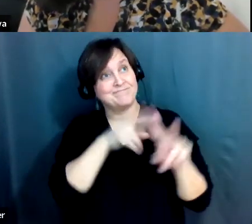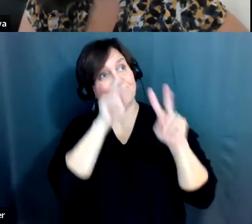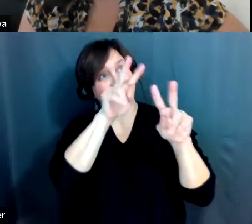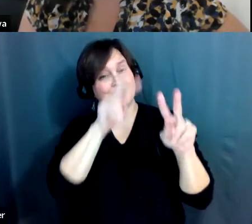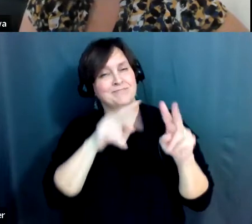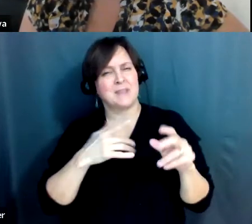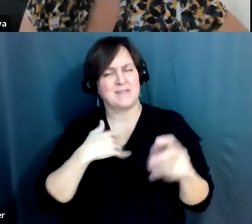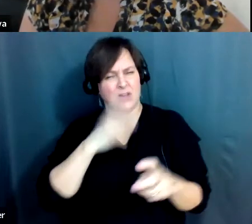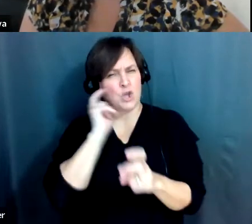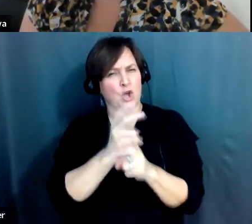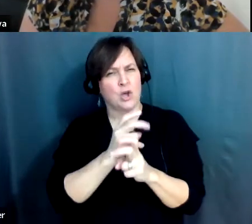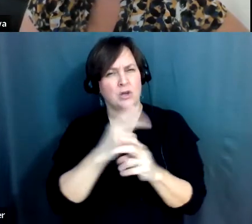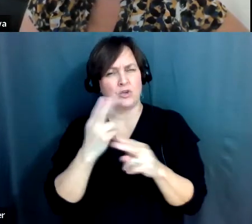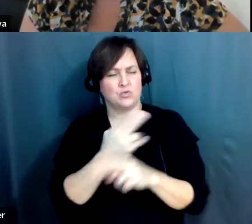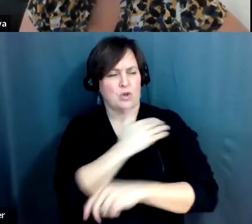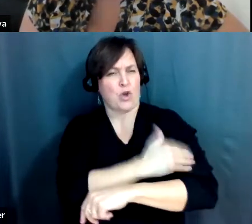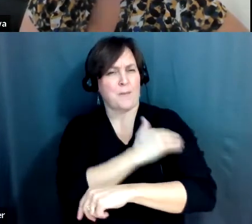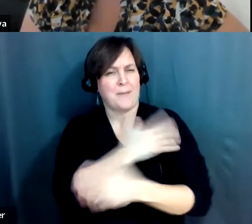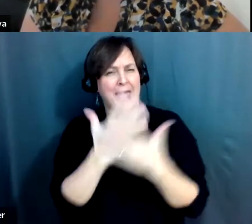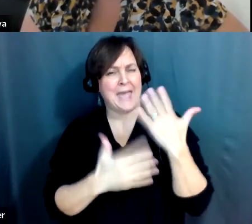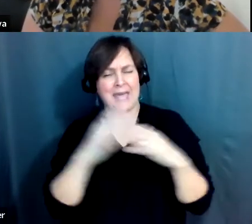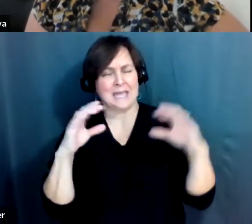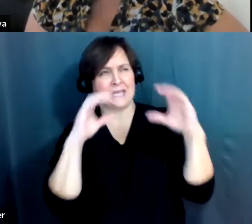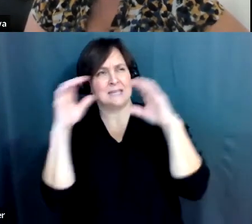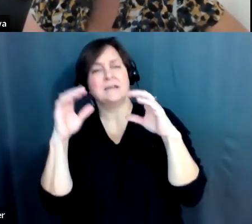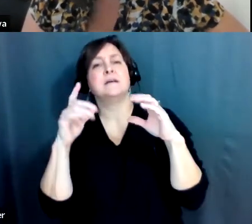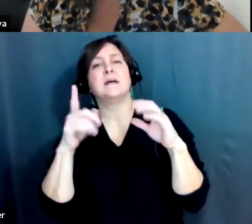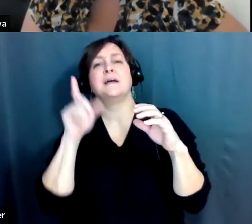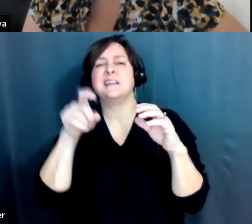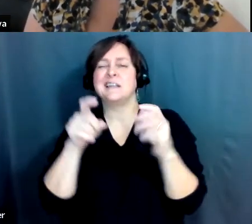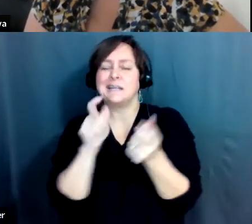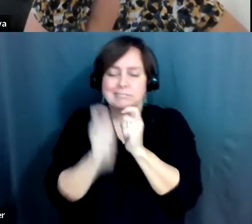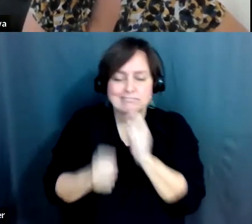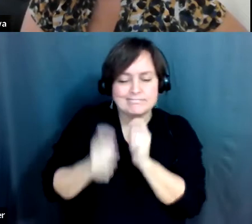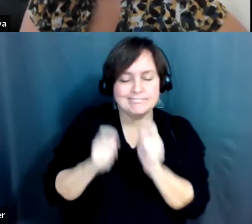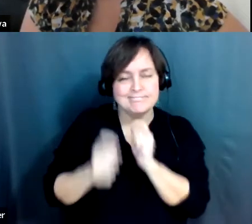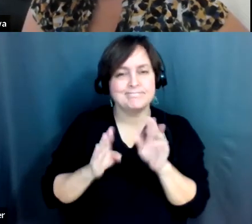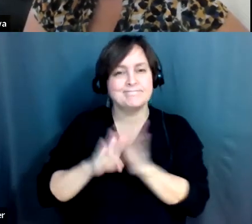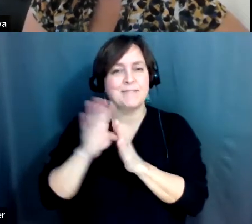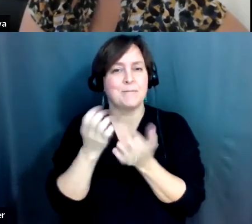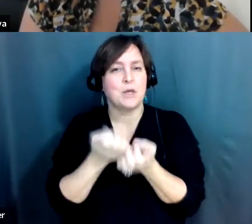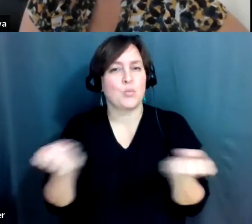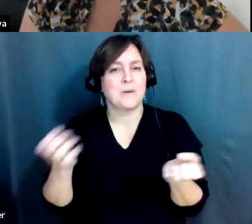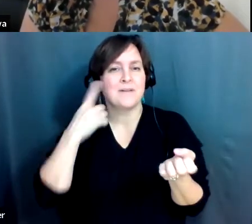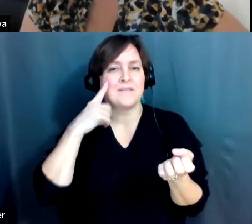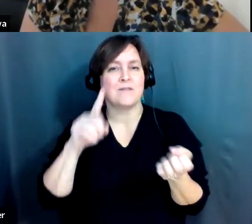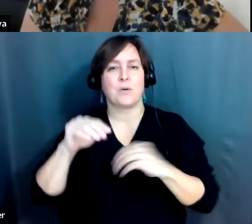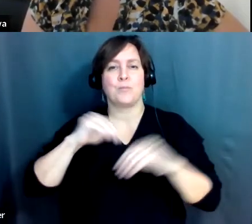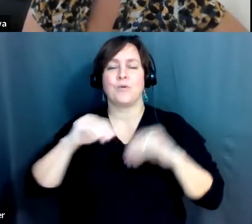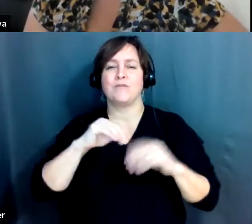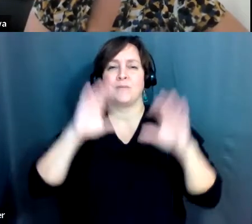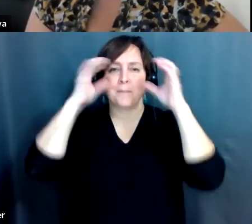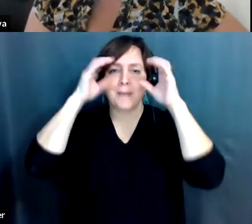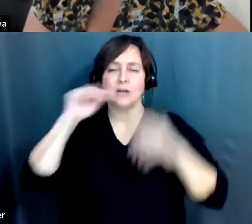special adaptive birding equipment was necessary to support, move, and focus his binoculars and scope. This